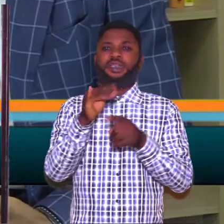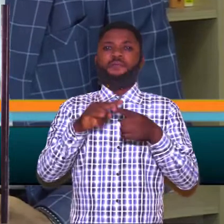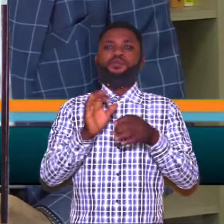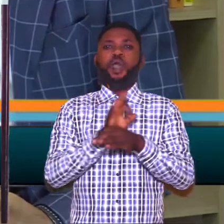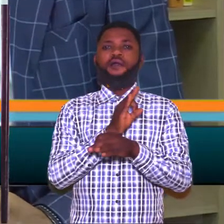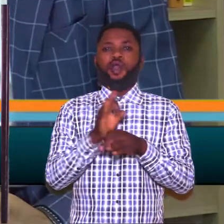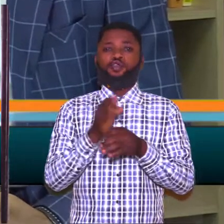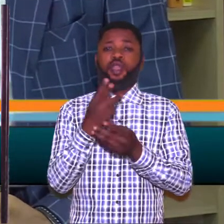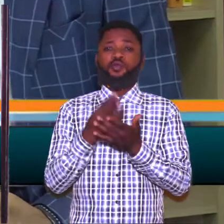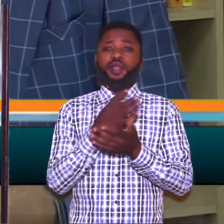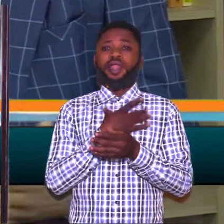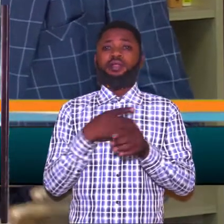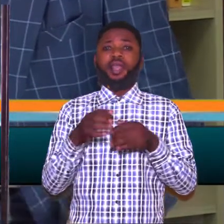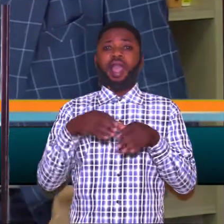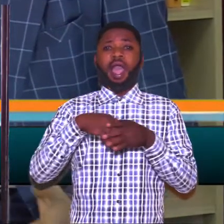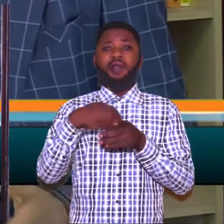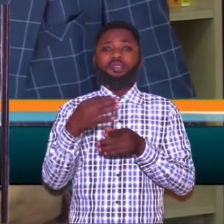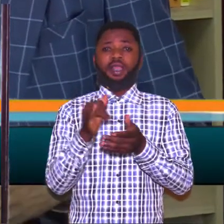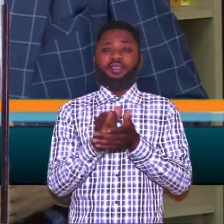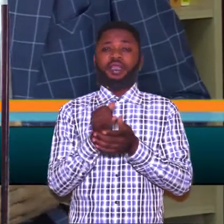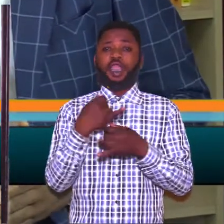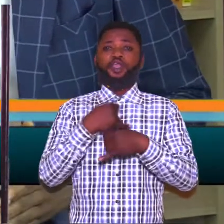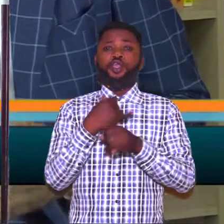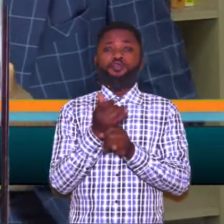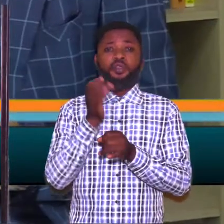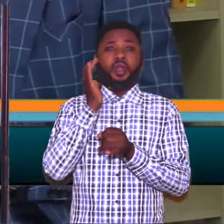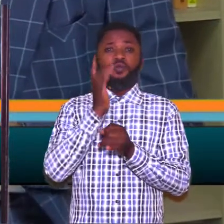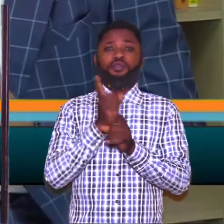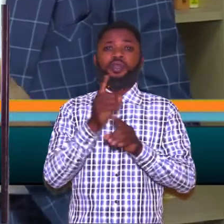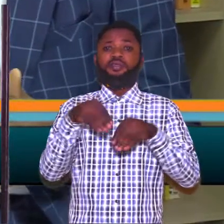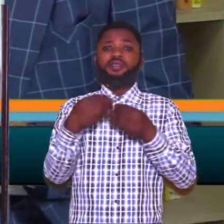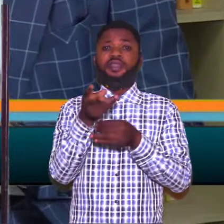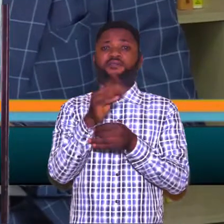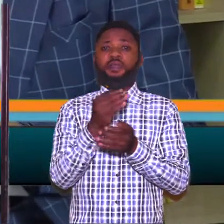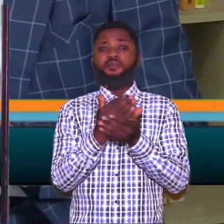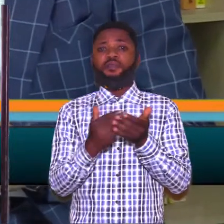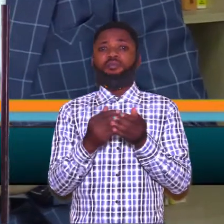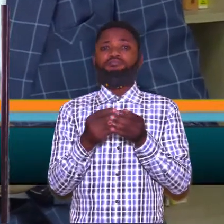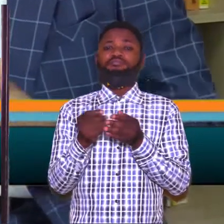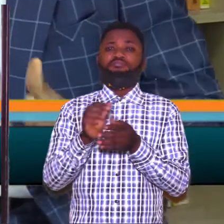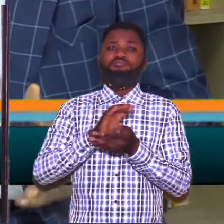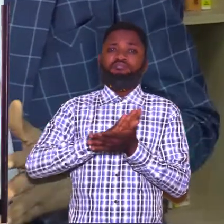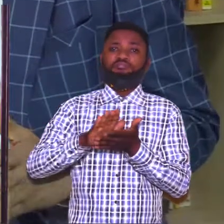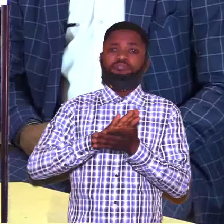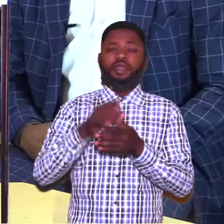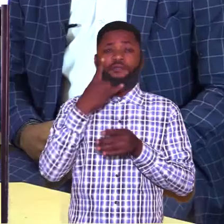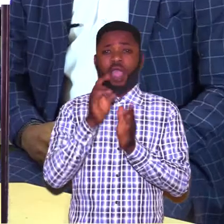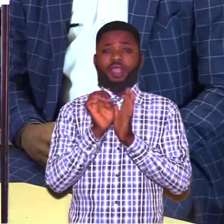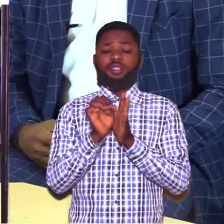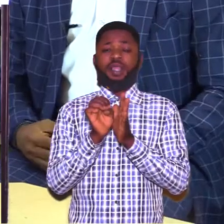them to function well. Alongside with that industry, just give them a sort of a brush up.